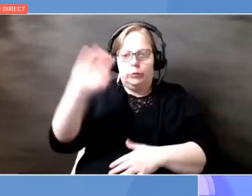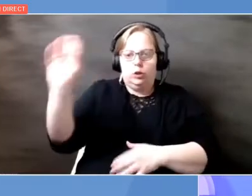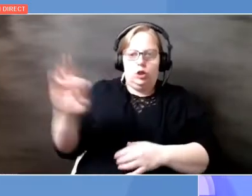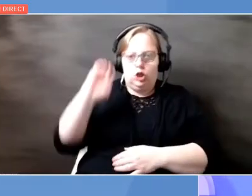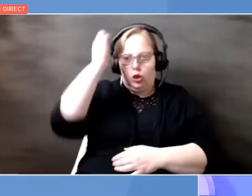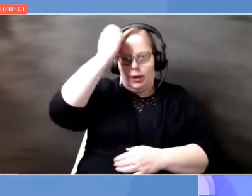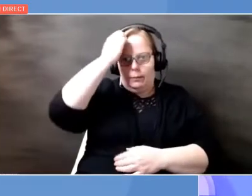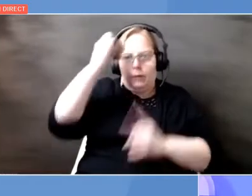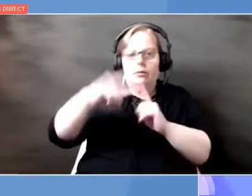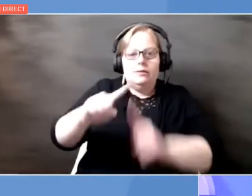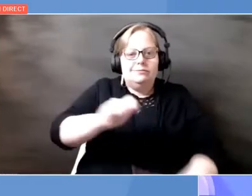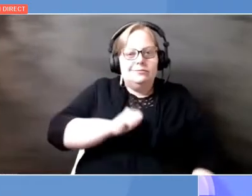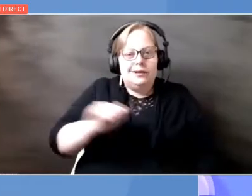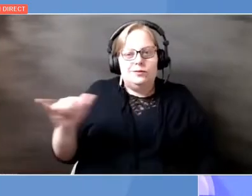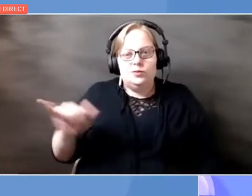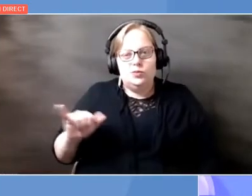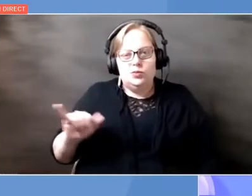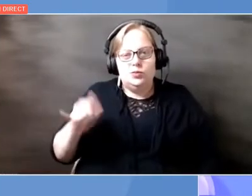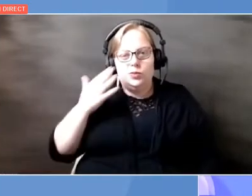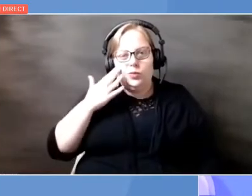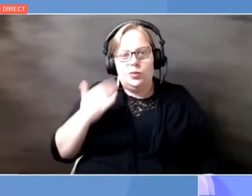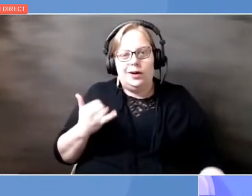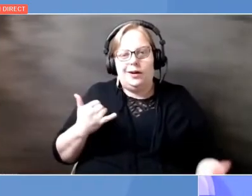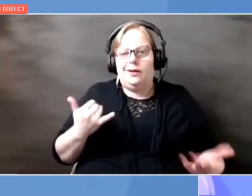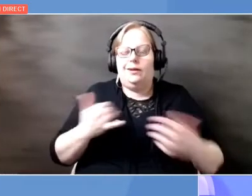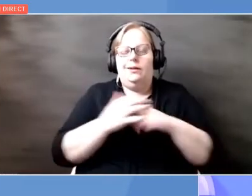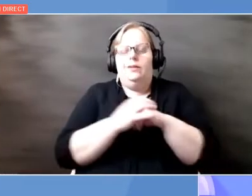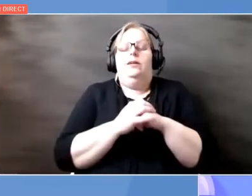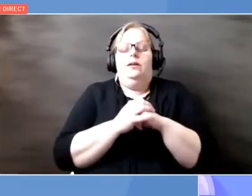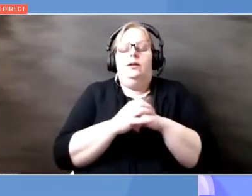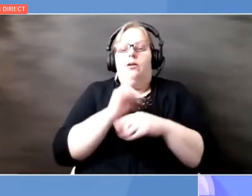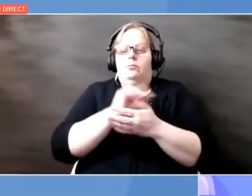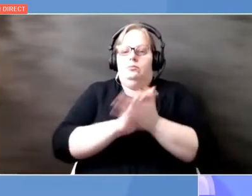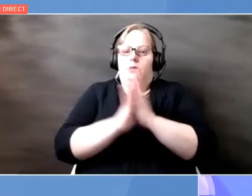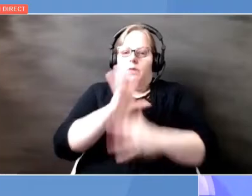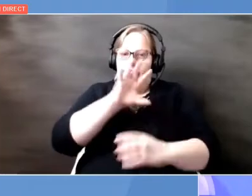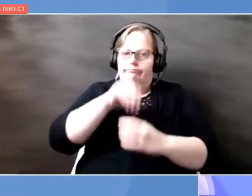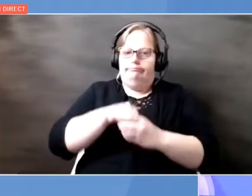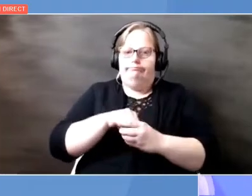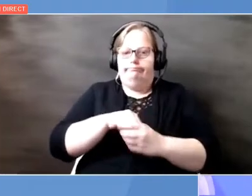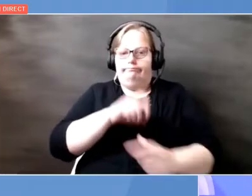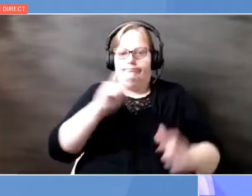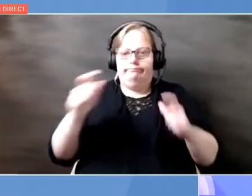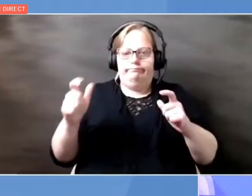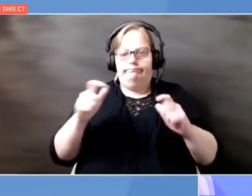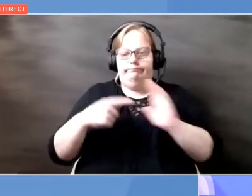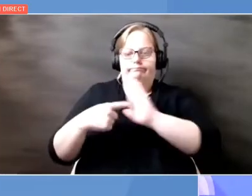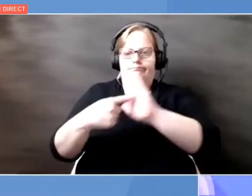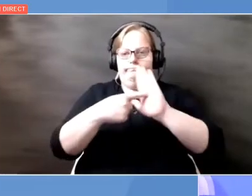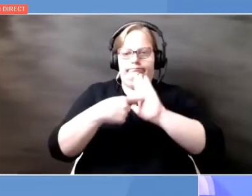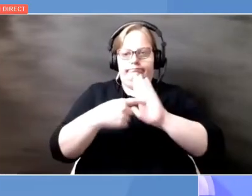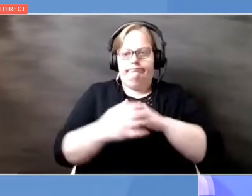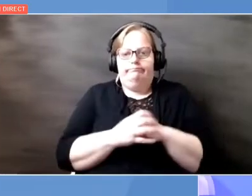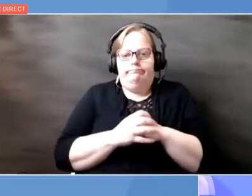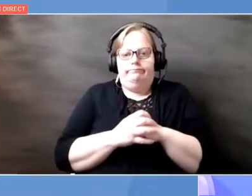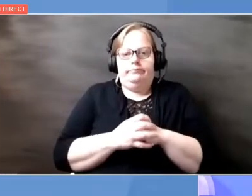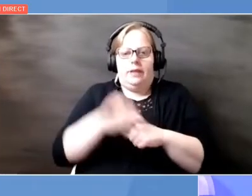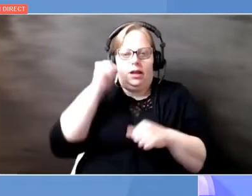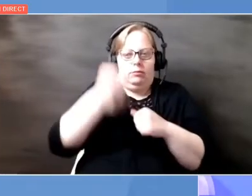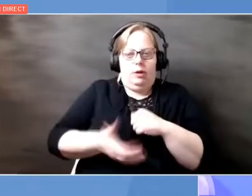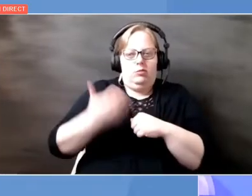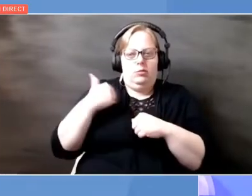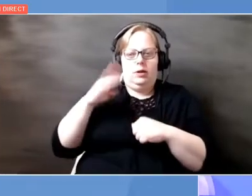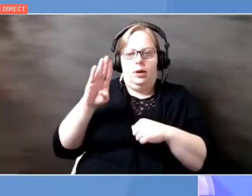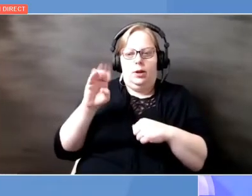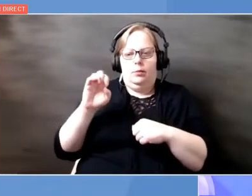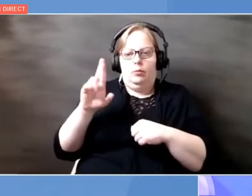ourselves because we really want to become a major platform. I remember, and I finished on that, when I was in Berlin a few